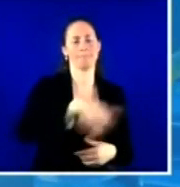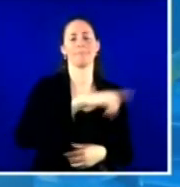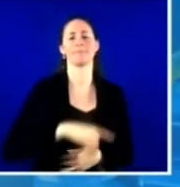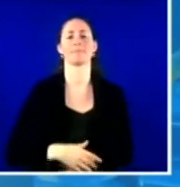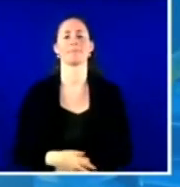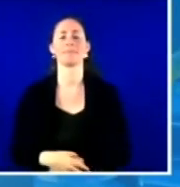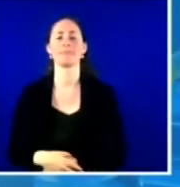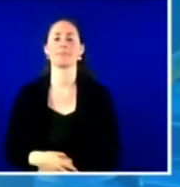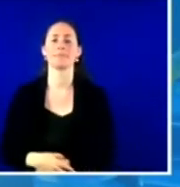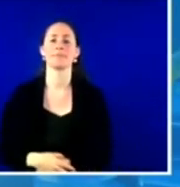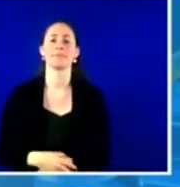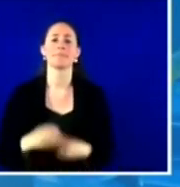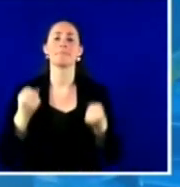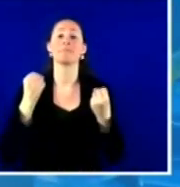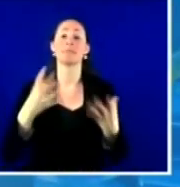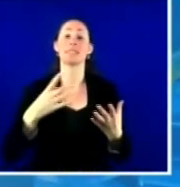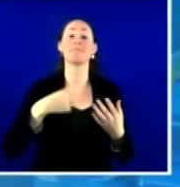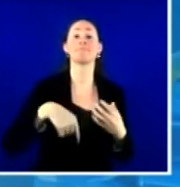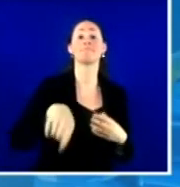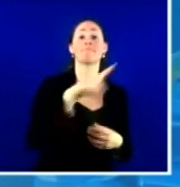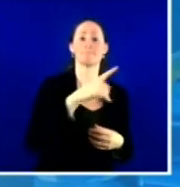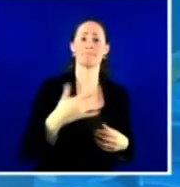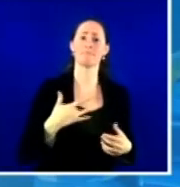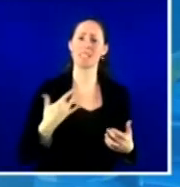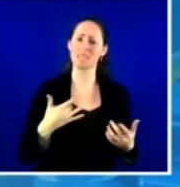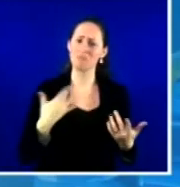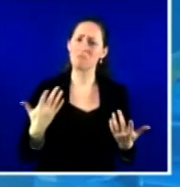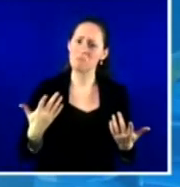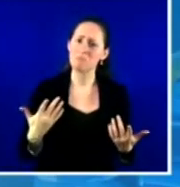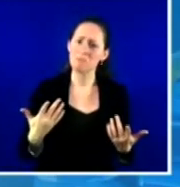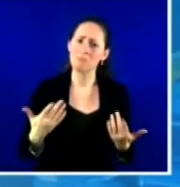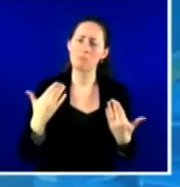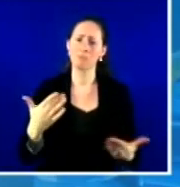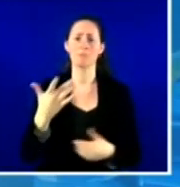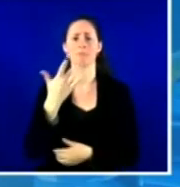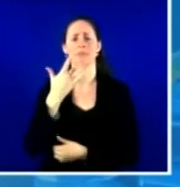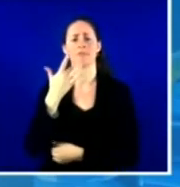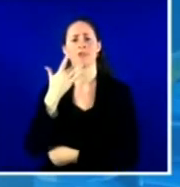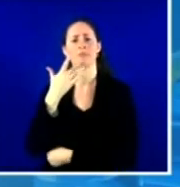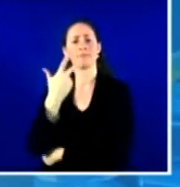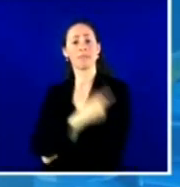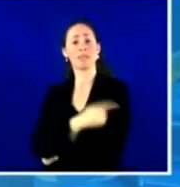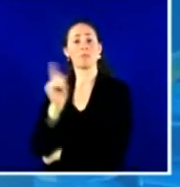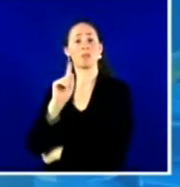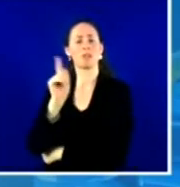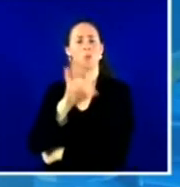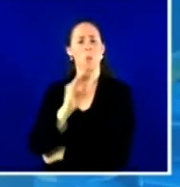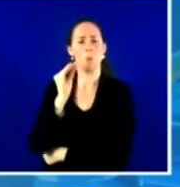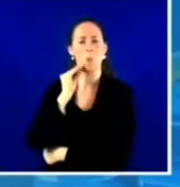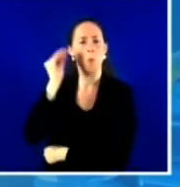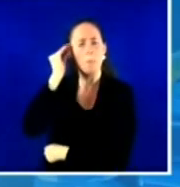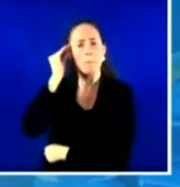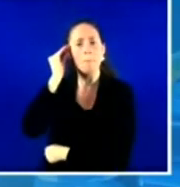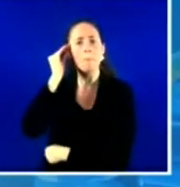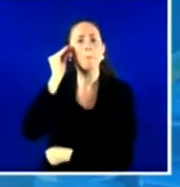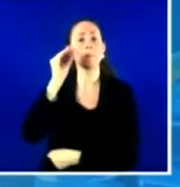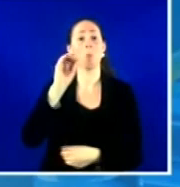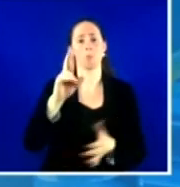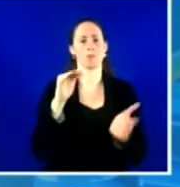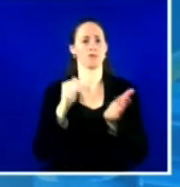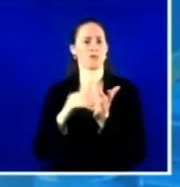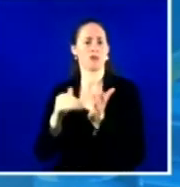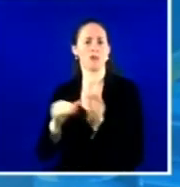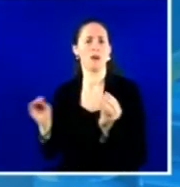comfortable getting vaccinated in their medical homes, which are often the primary care offices. And so with this program,